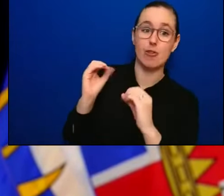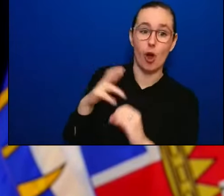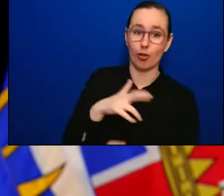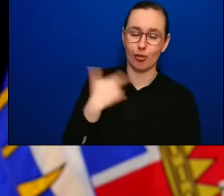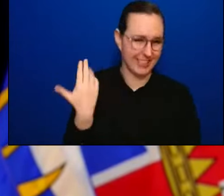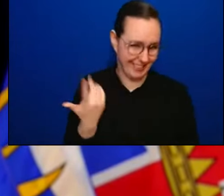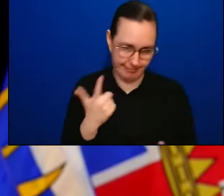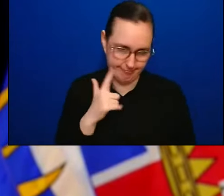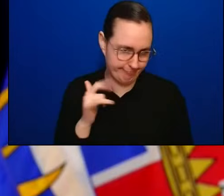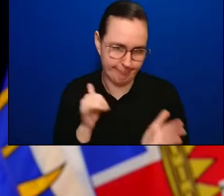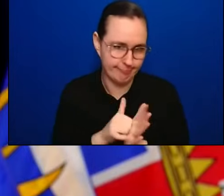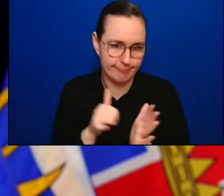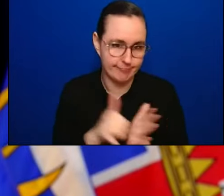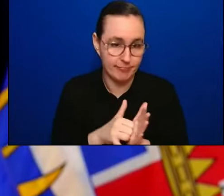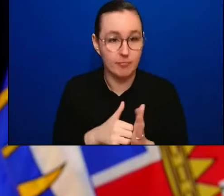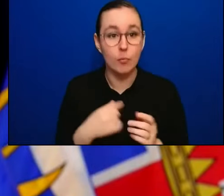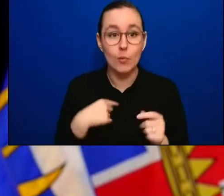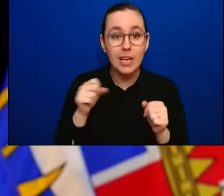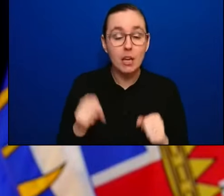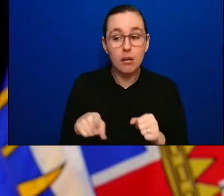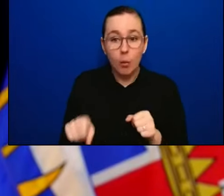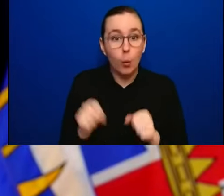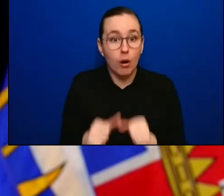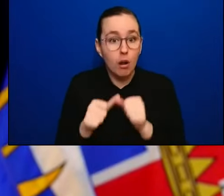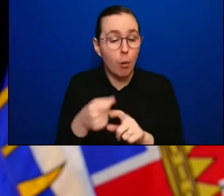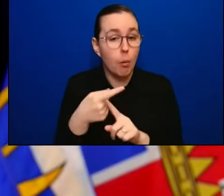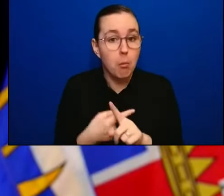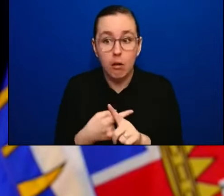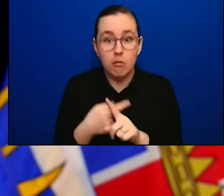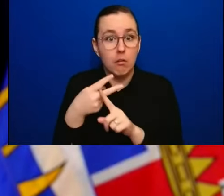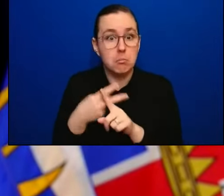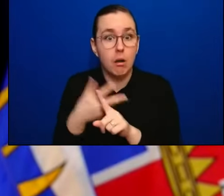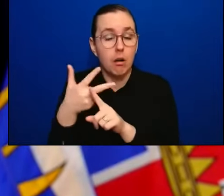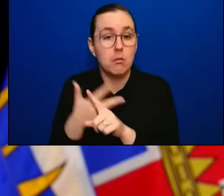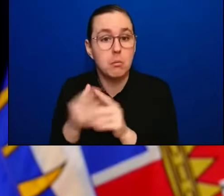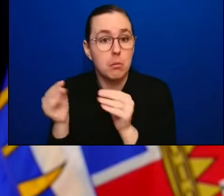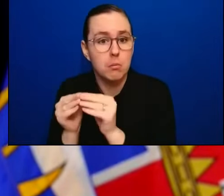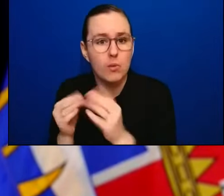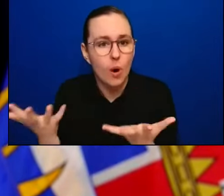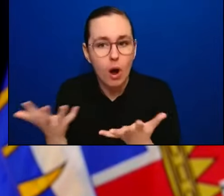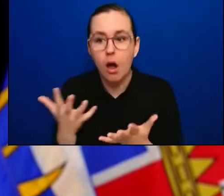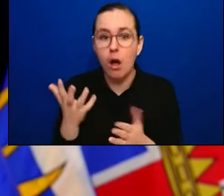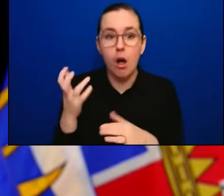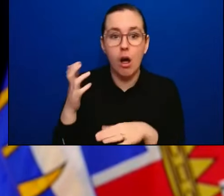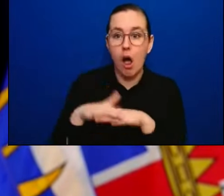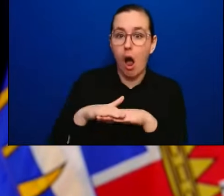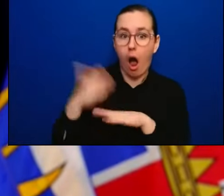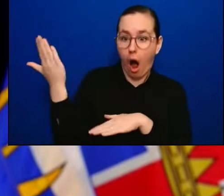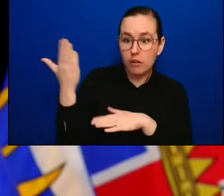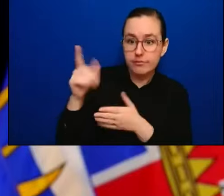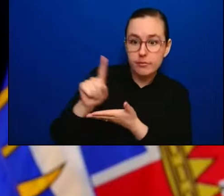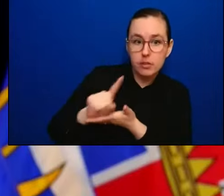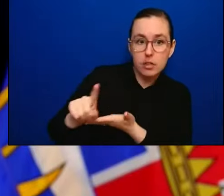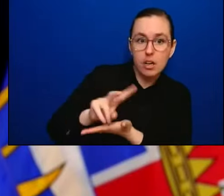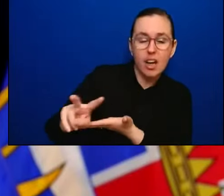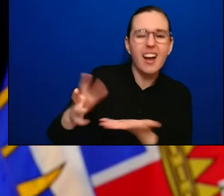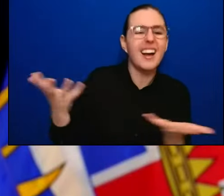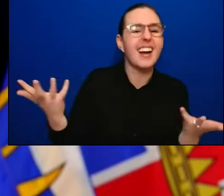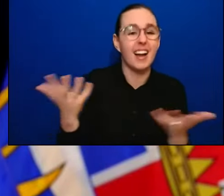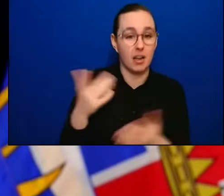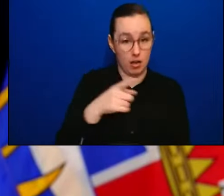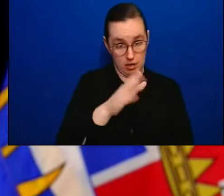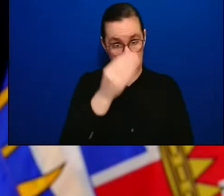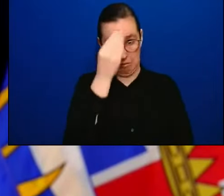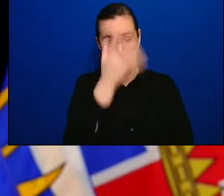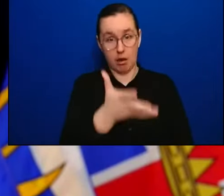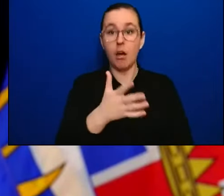There still will be no zero risk when we remove those. So we have to find a time for where we know we have strong levels of